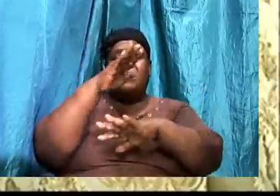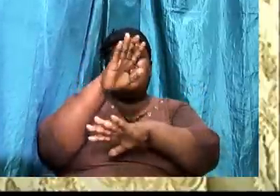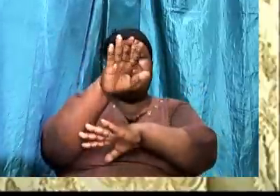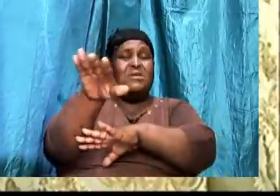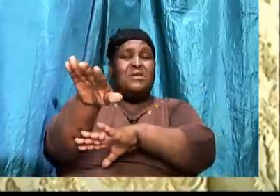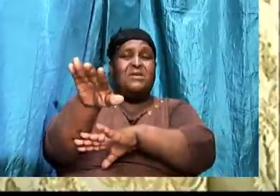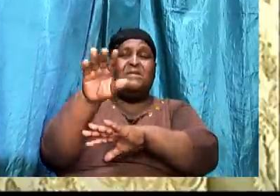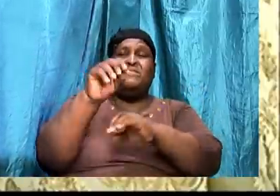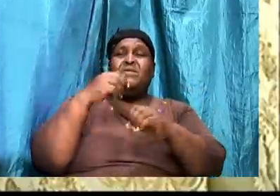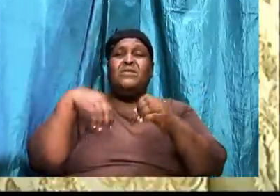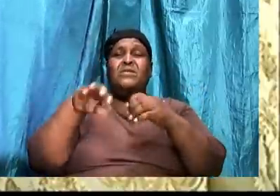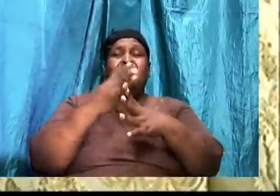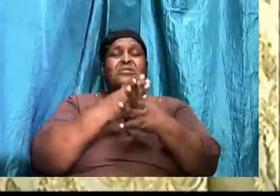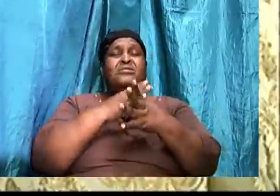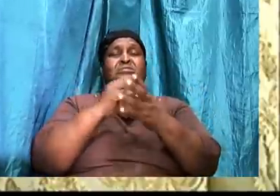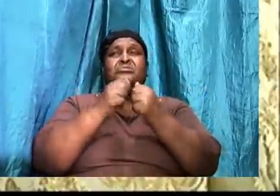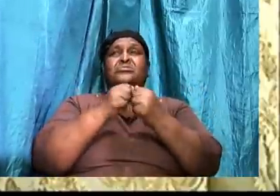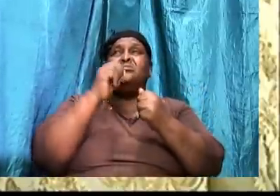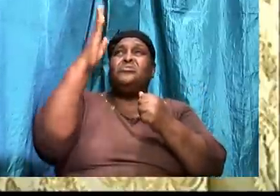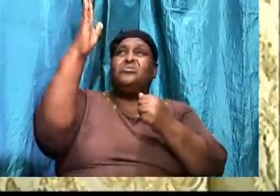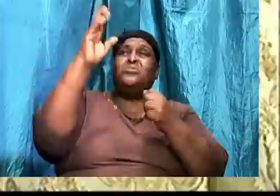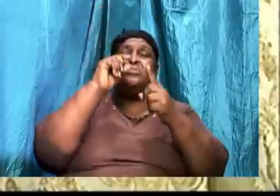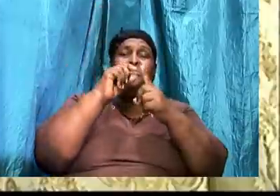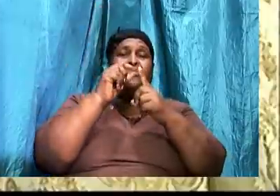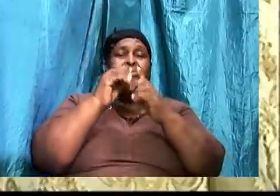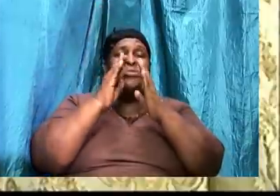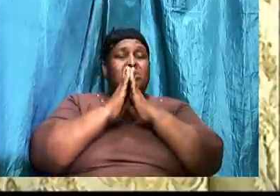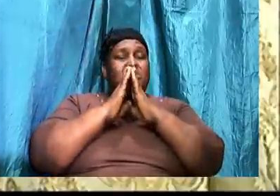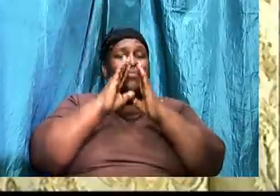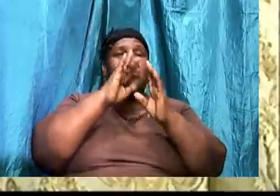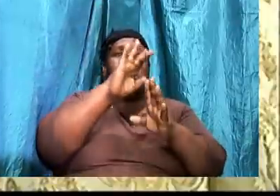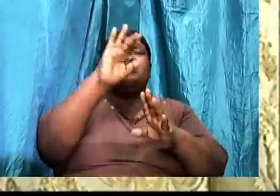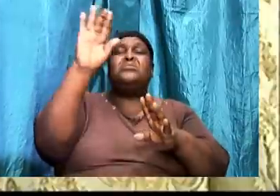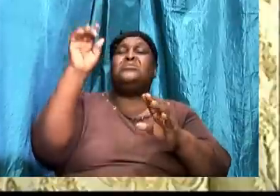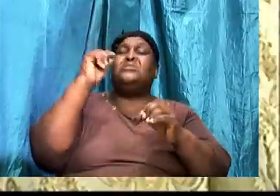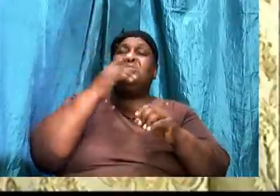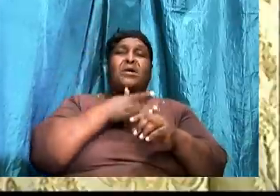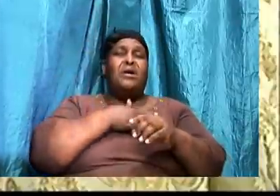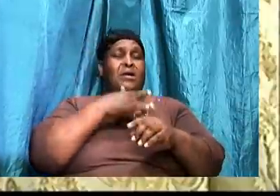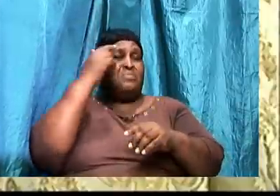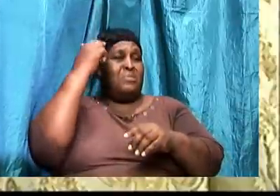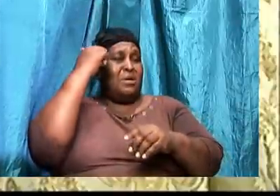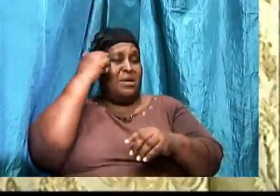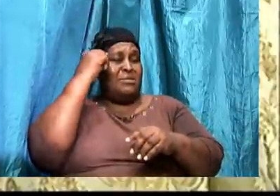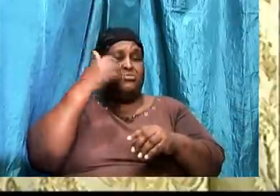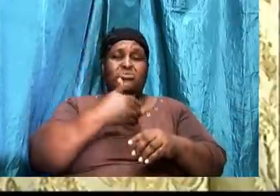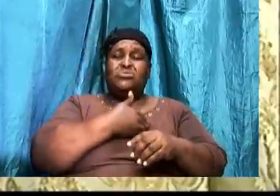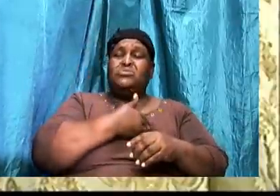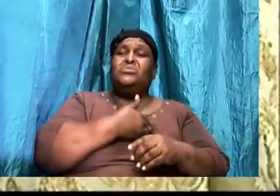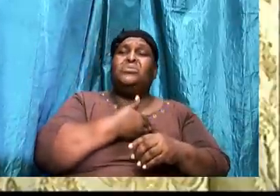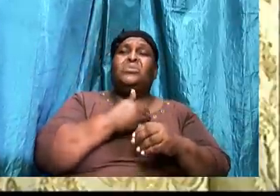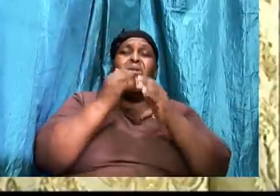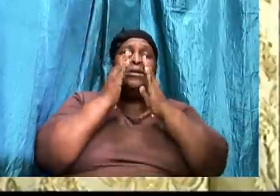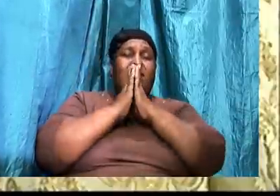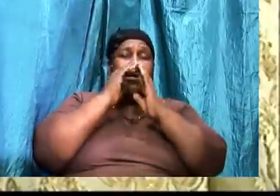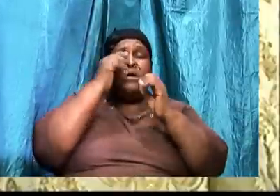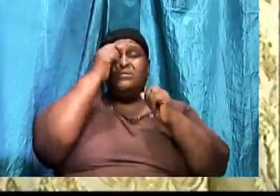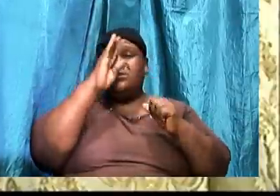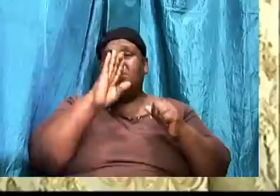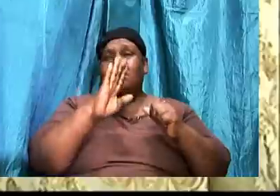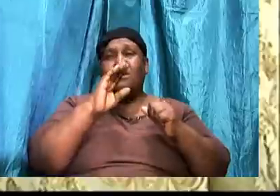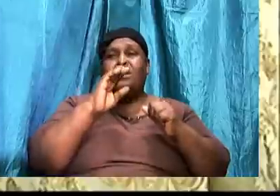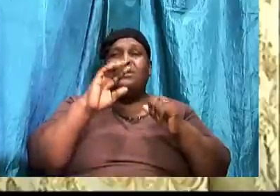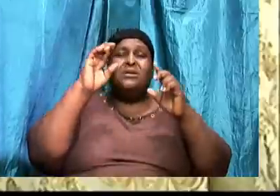God, that we can share in your Word. We pray that you will touch every heart, touch every mind, every soul. We ask, God, that you will